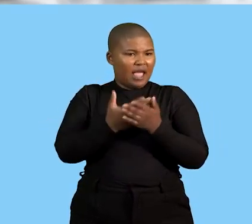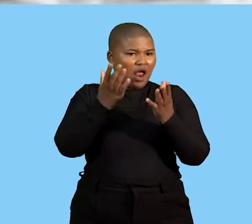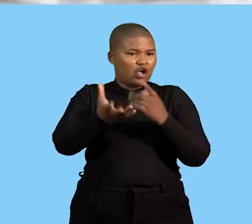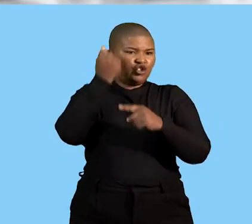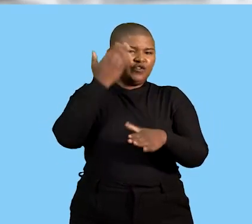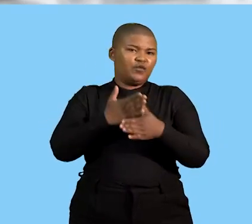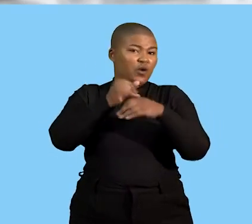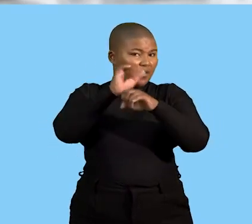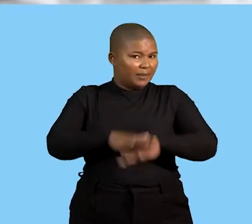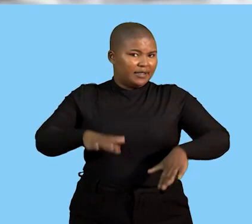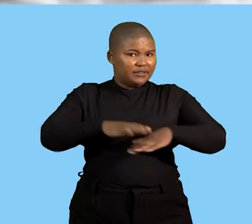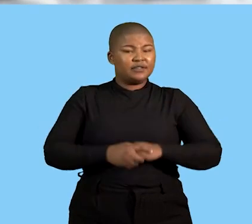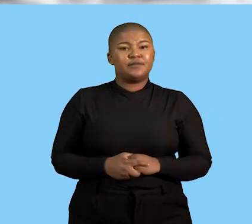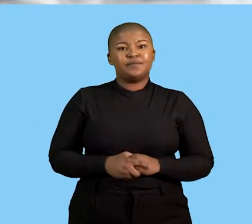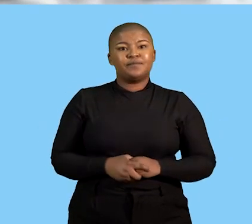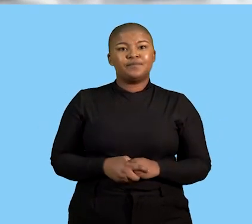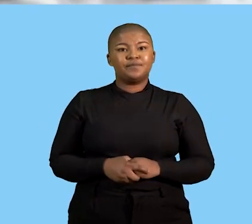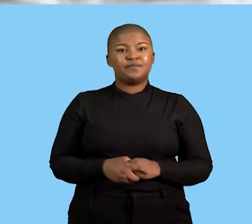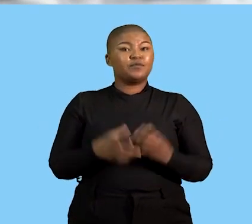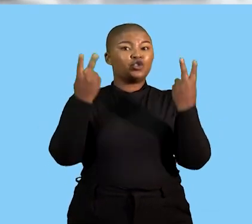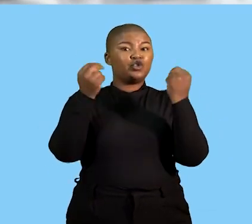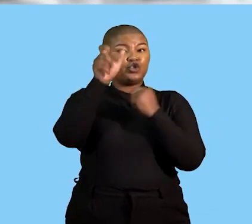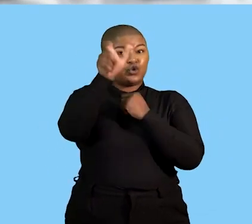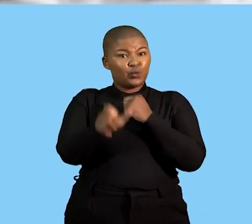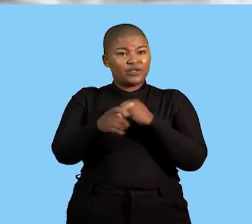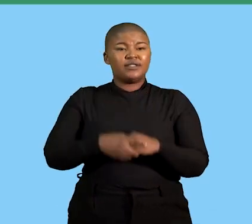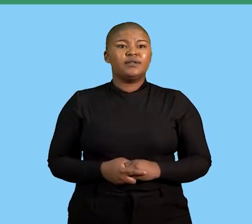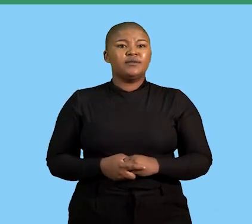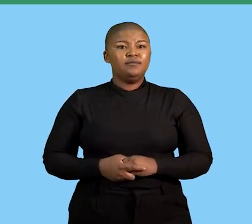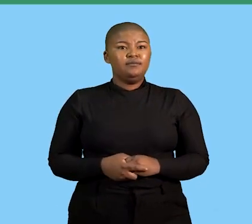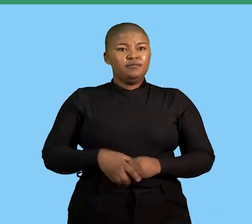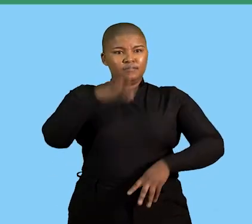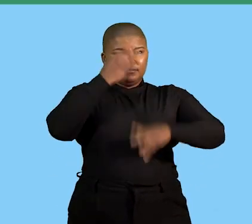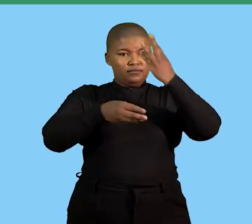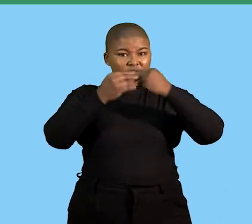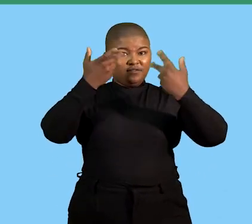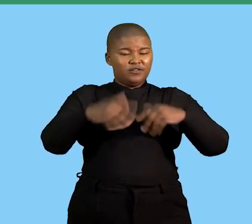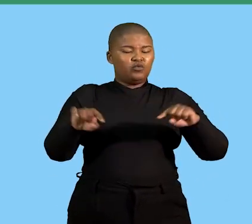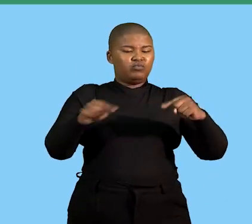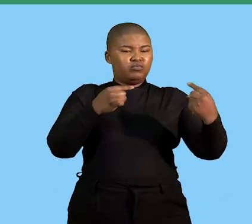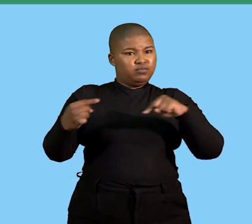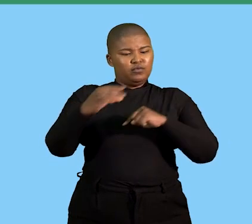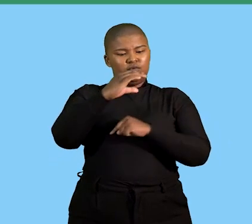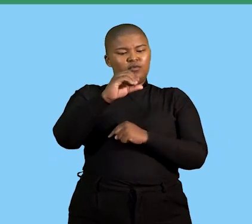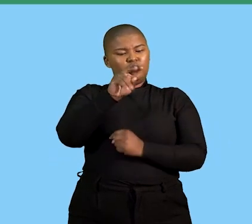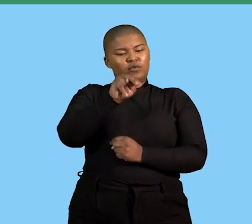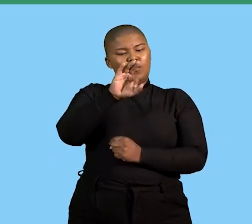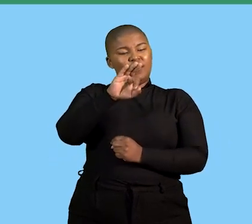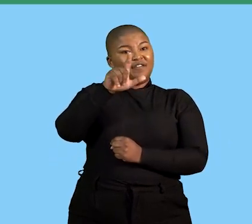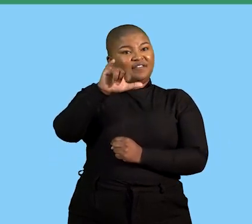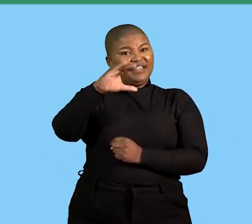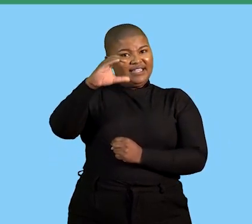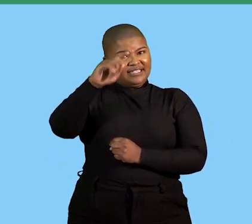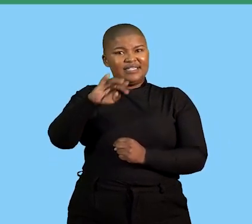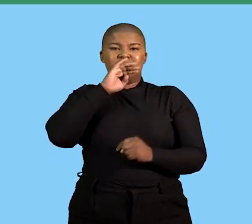harmony to be achieved in the workplace and then we look into new words new words for this lesson was the term conflict which